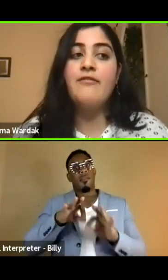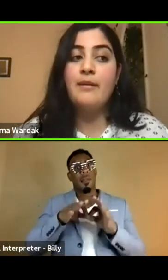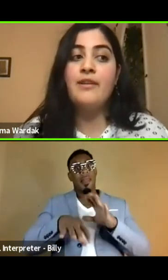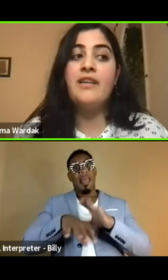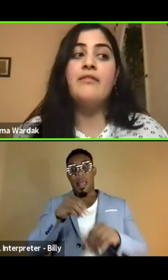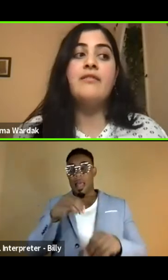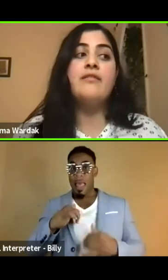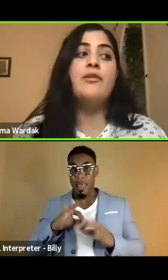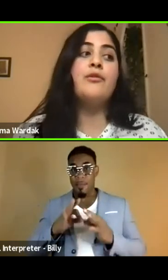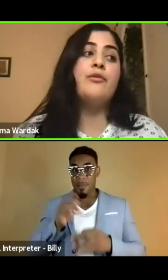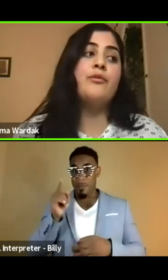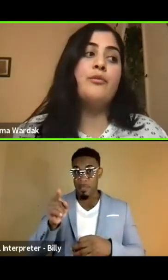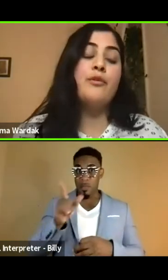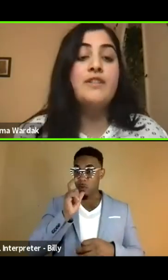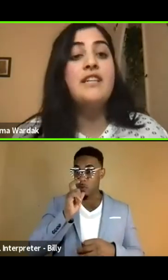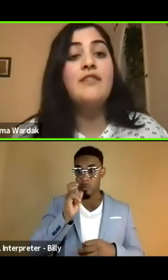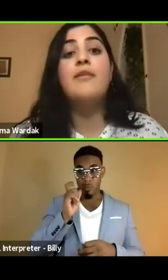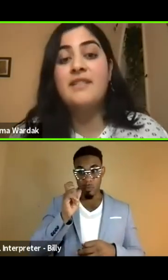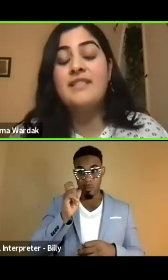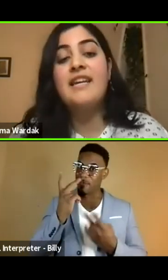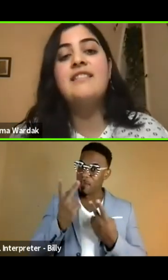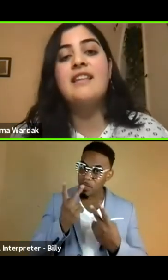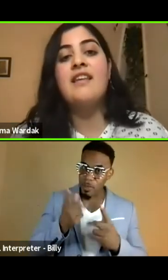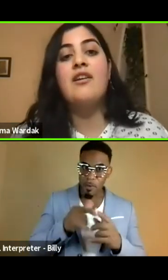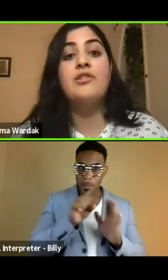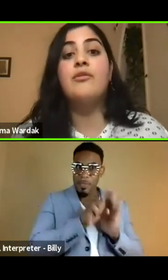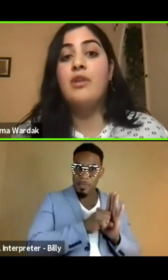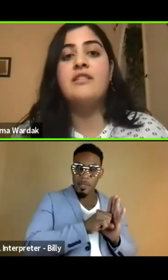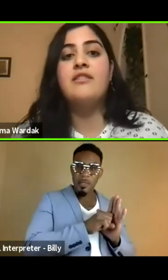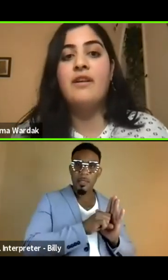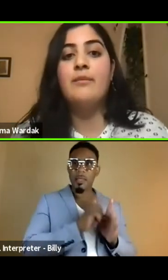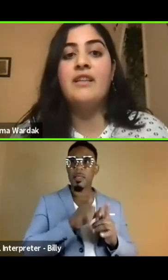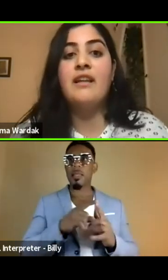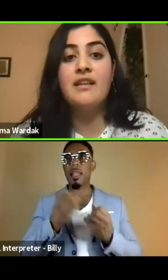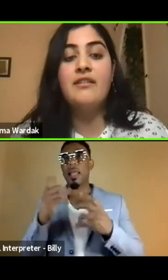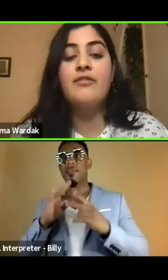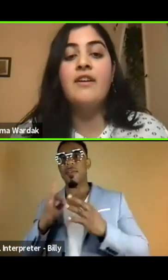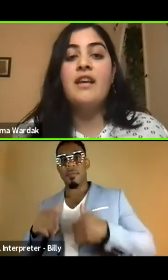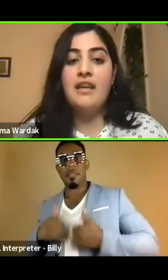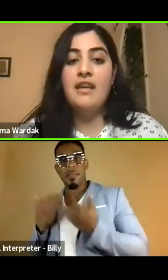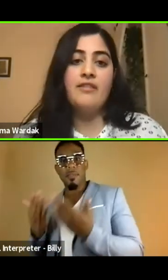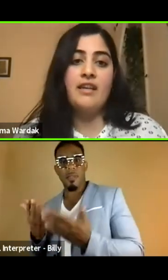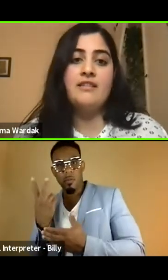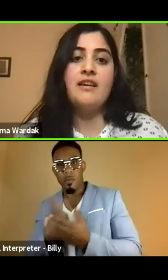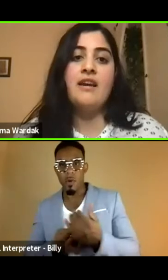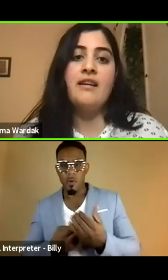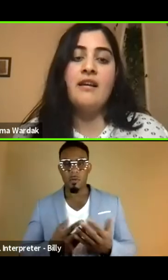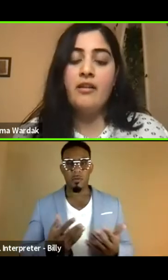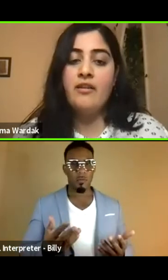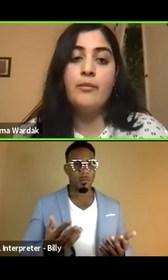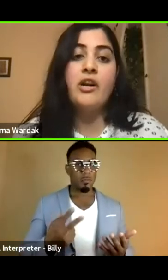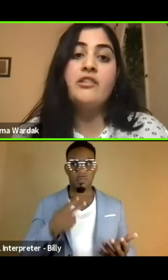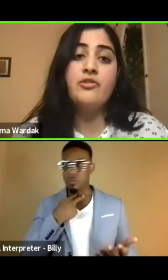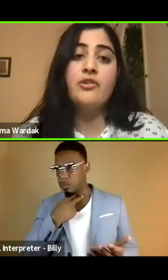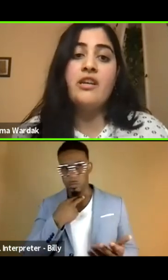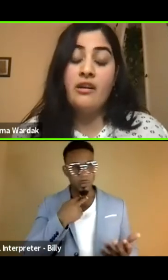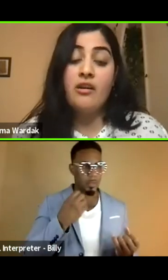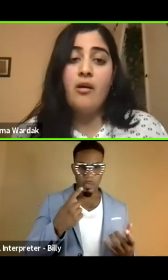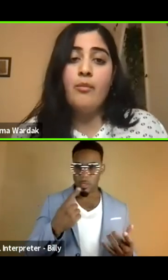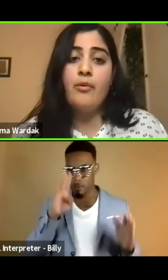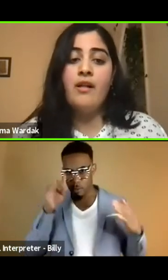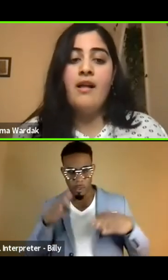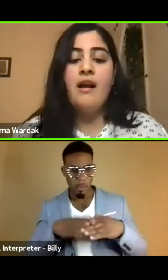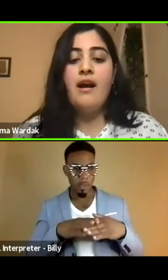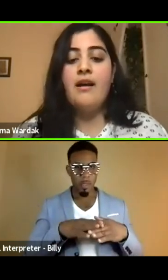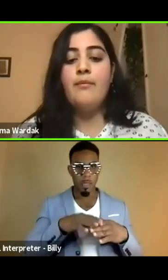Uh, I had family who were visiting from the states and then also lots of family that live in Afghanistan. A lot of them are concentrated